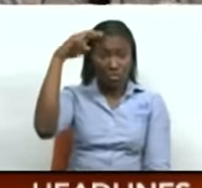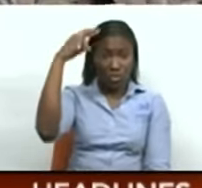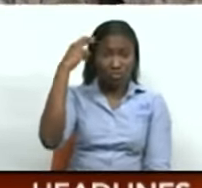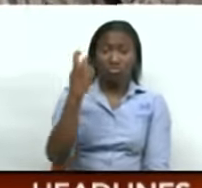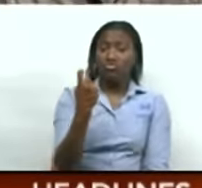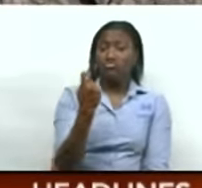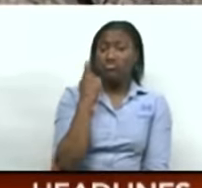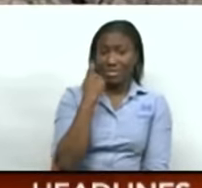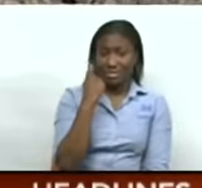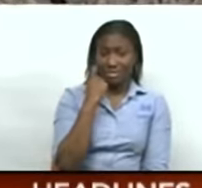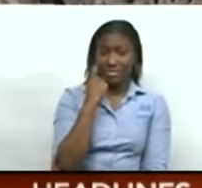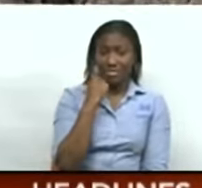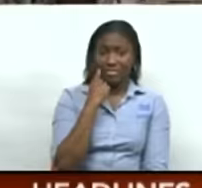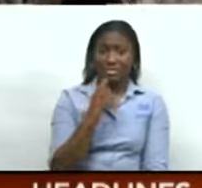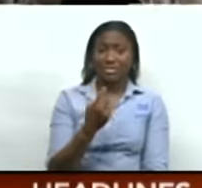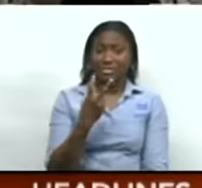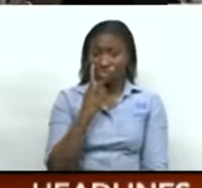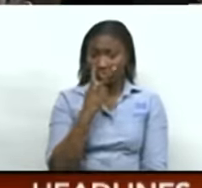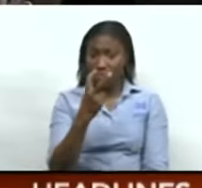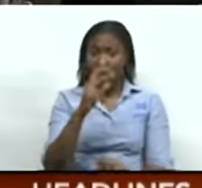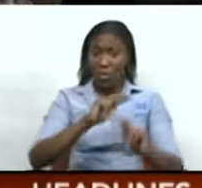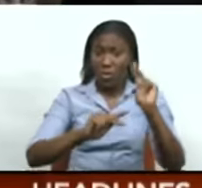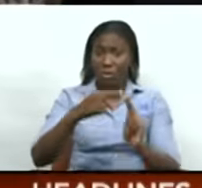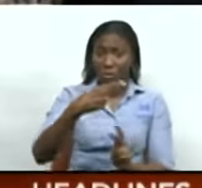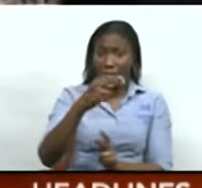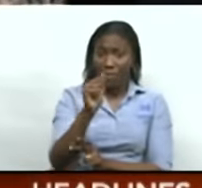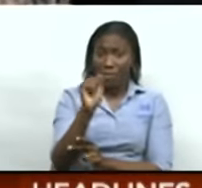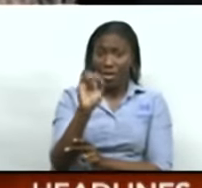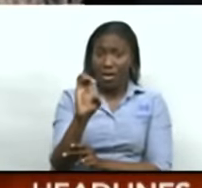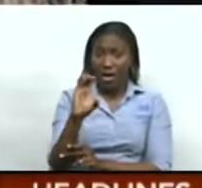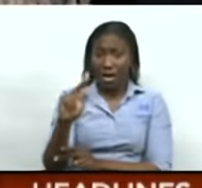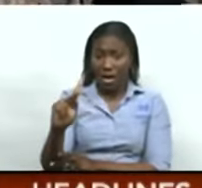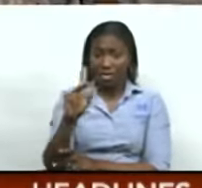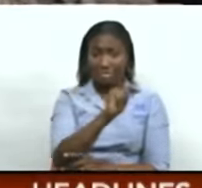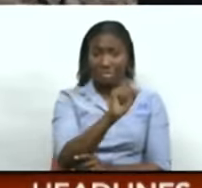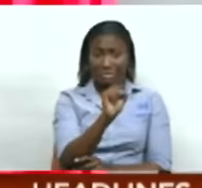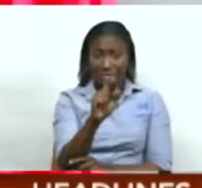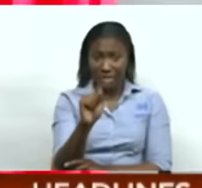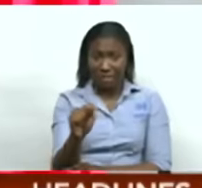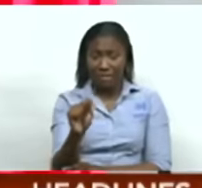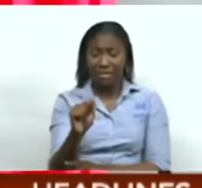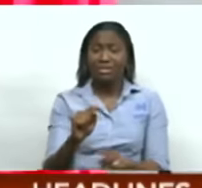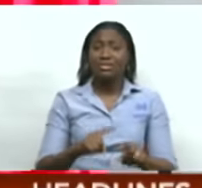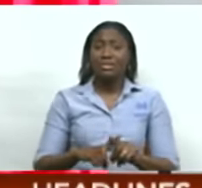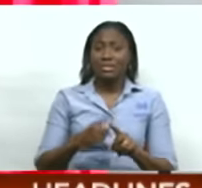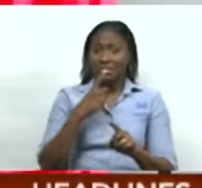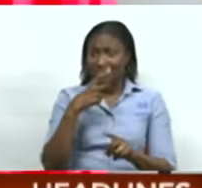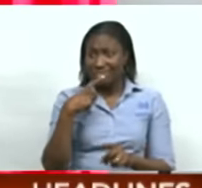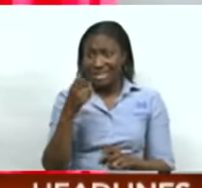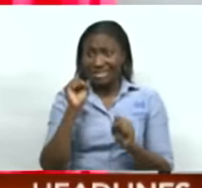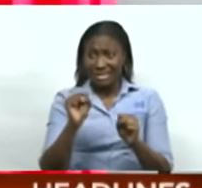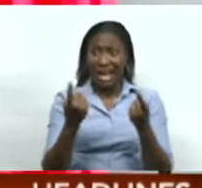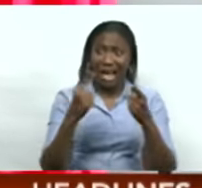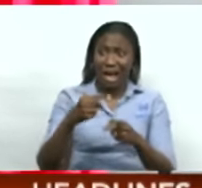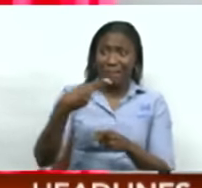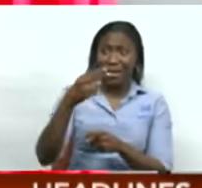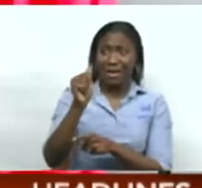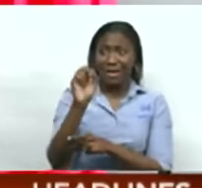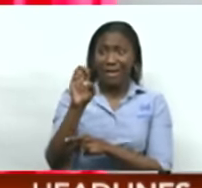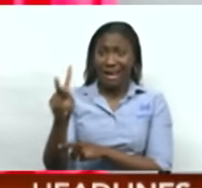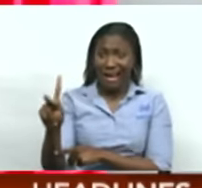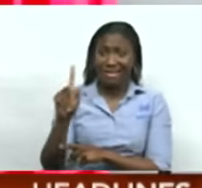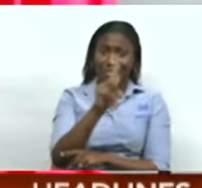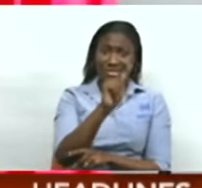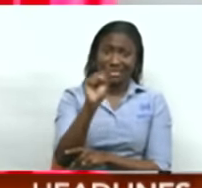had his data dumped on the dark web, admits to having his own reservations. I could tell you that I've never